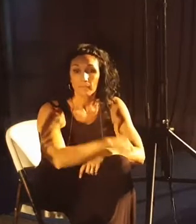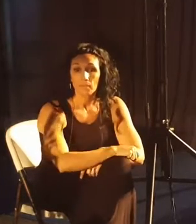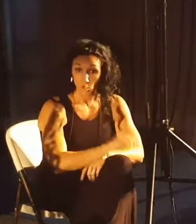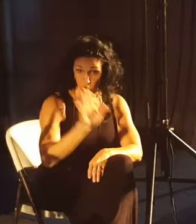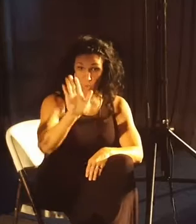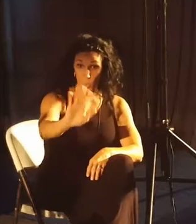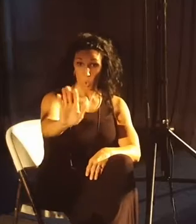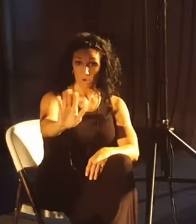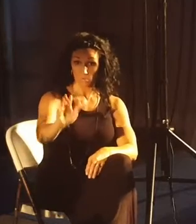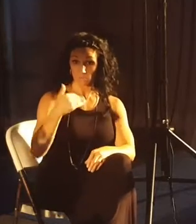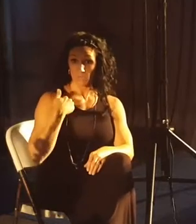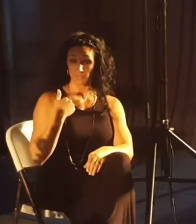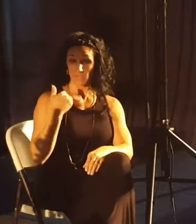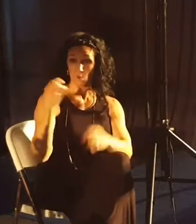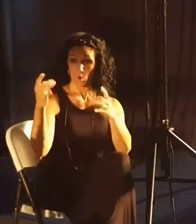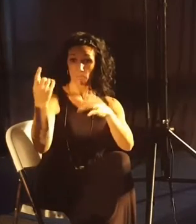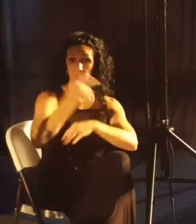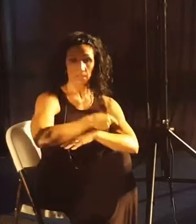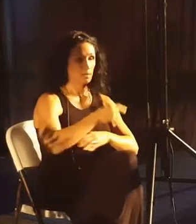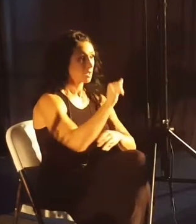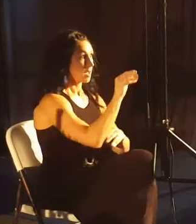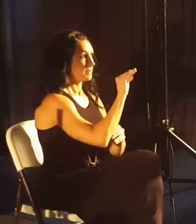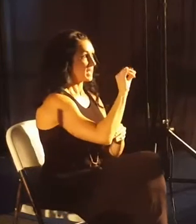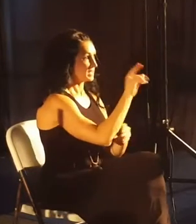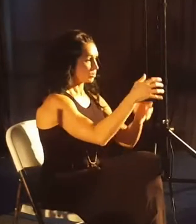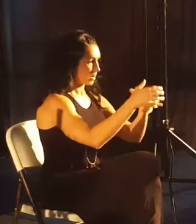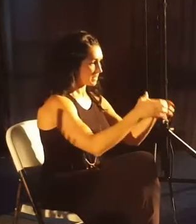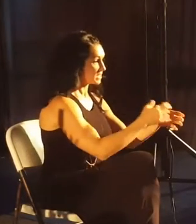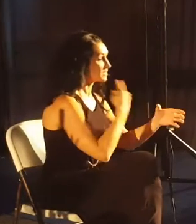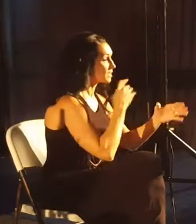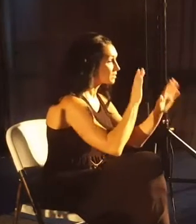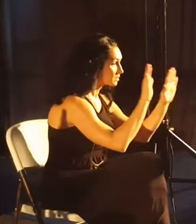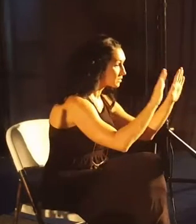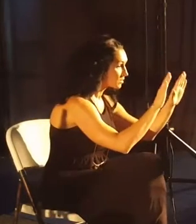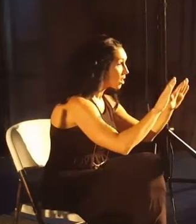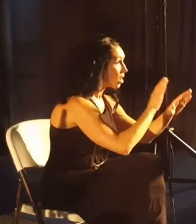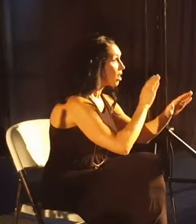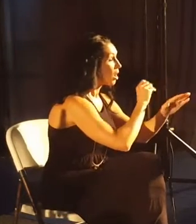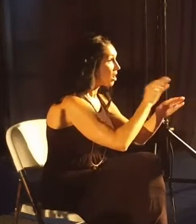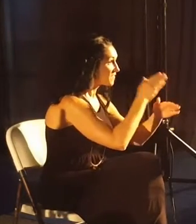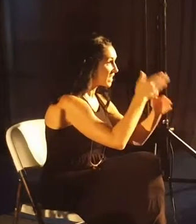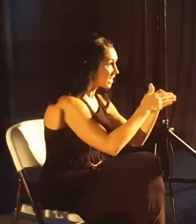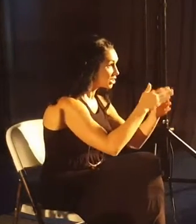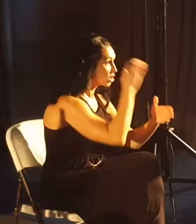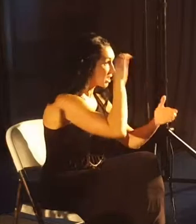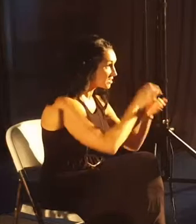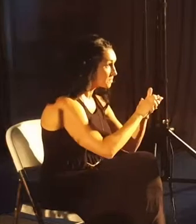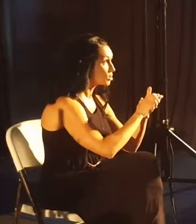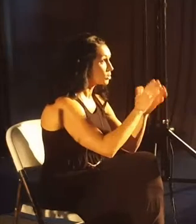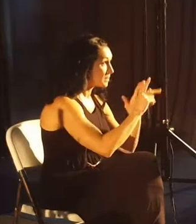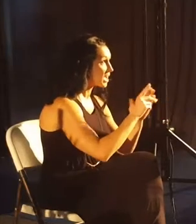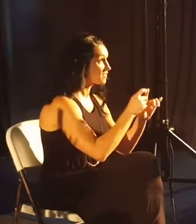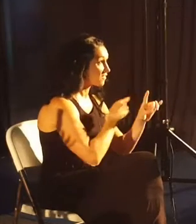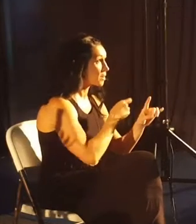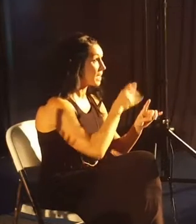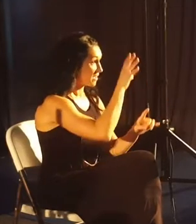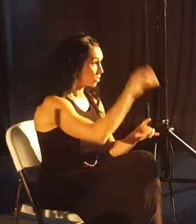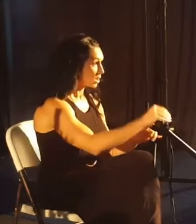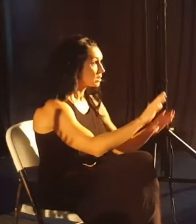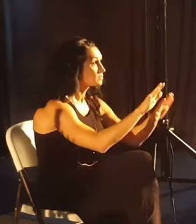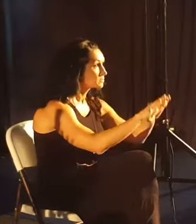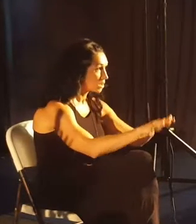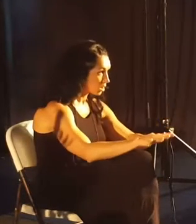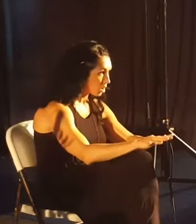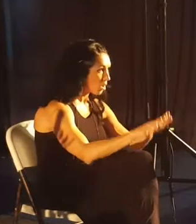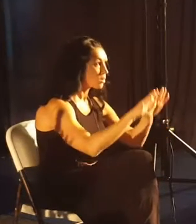You're having a horrible day? At which point, Amanda grabbed me and said, okay, off the edge, husband who just got back from the continent of Africa. Like,